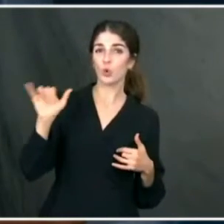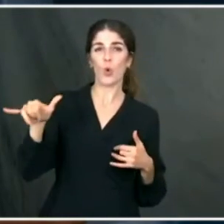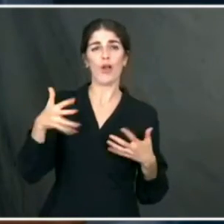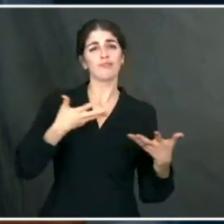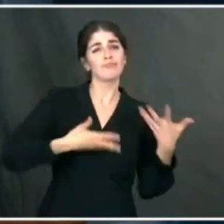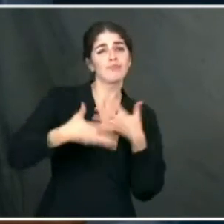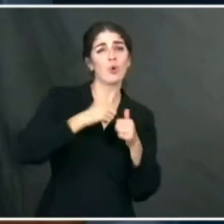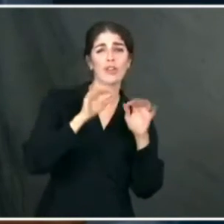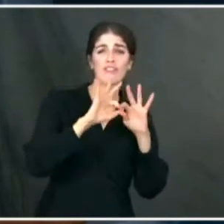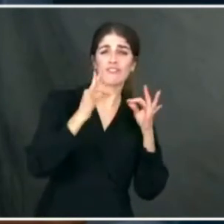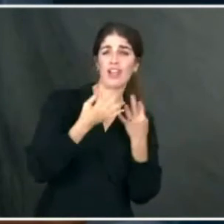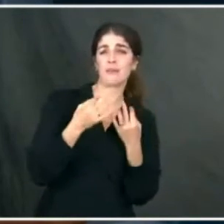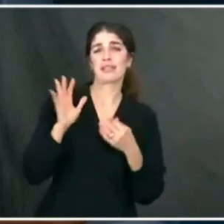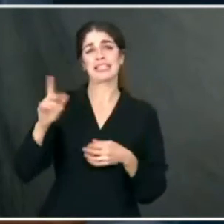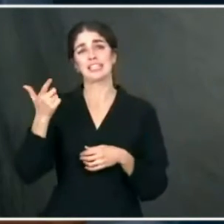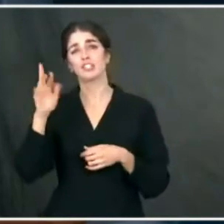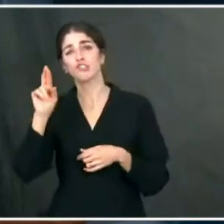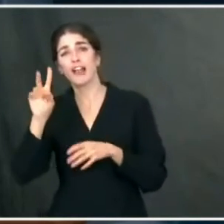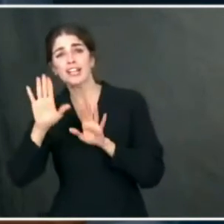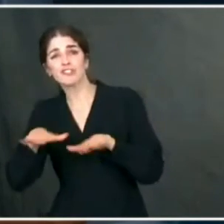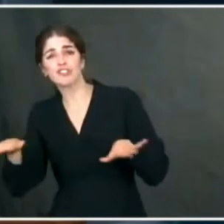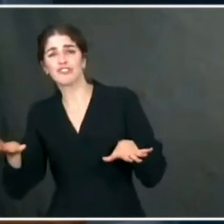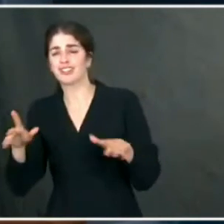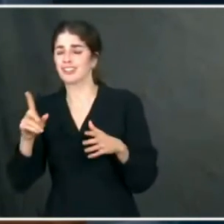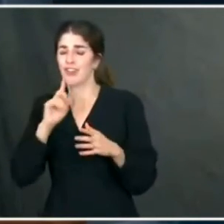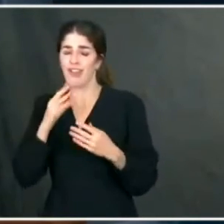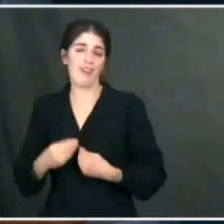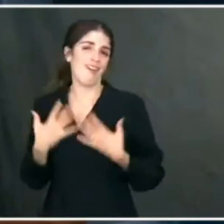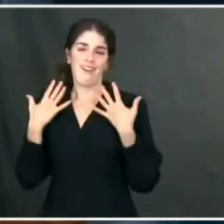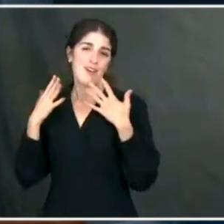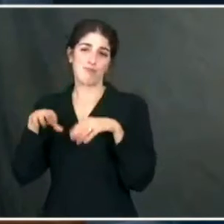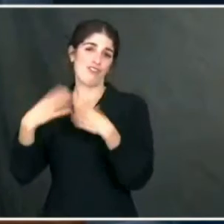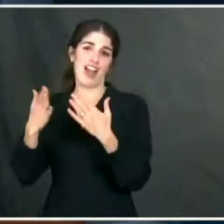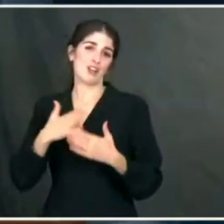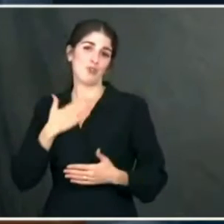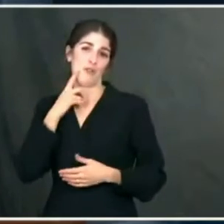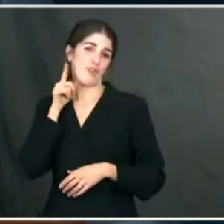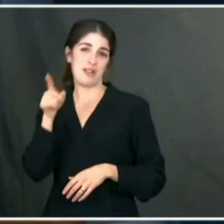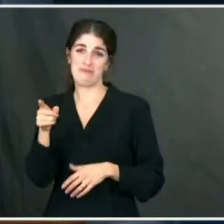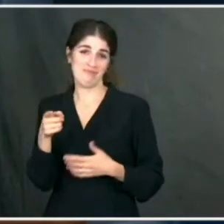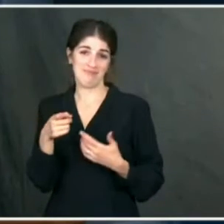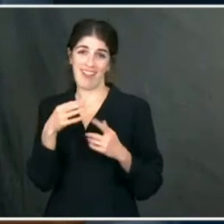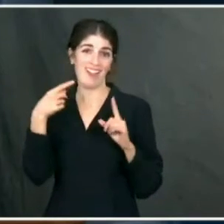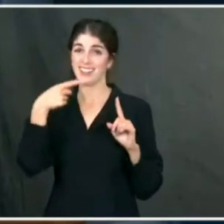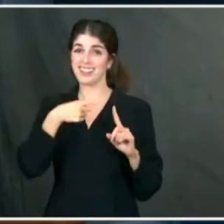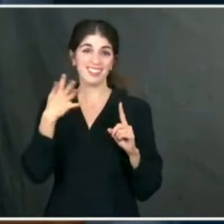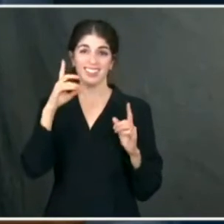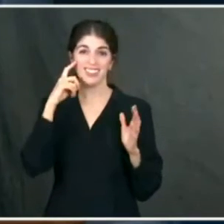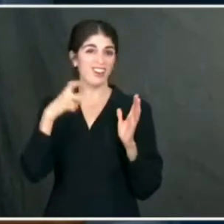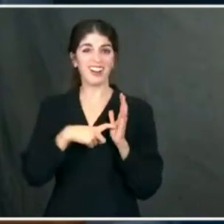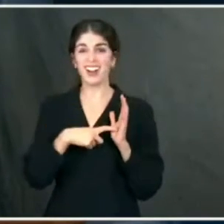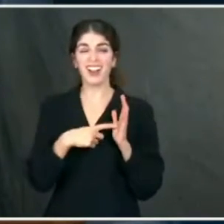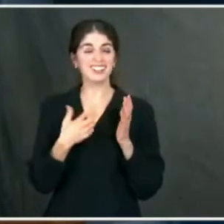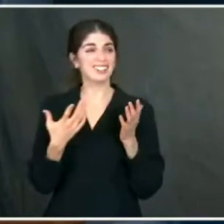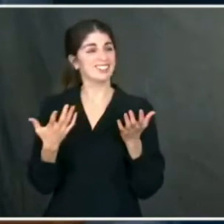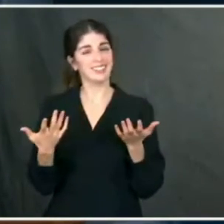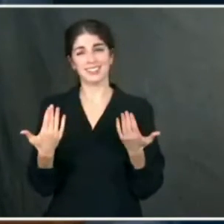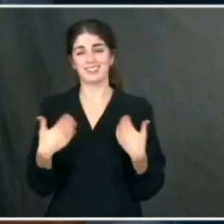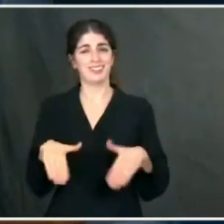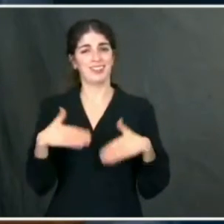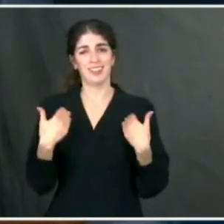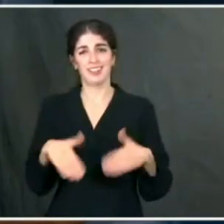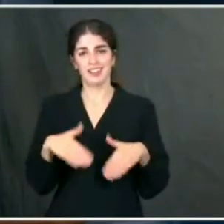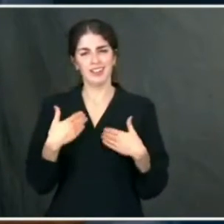grandchildren who bring him a great deal of joy. And a recognition of, of course, the great